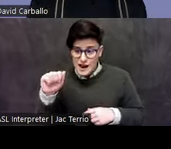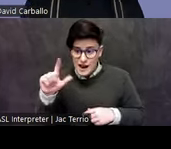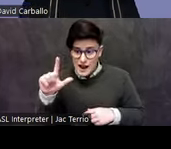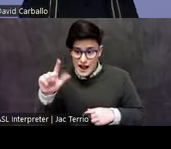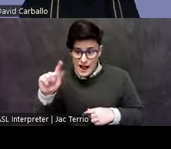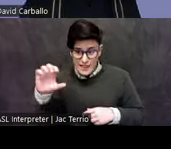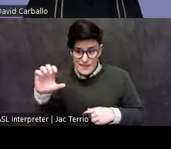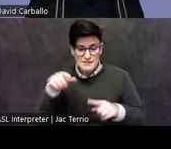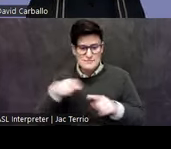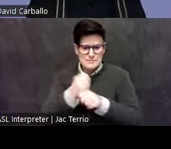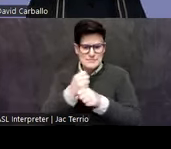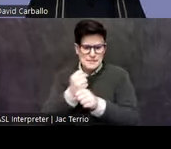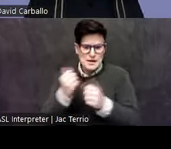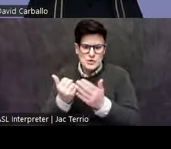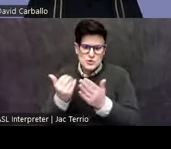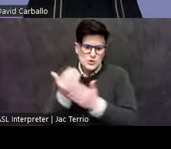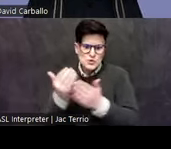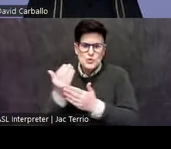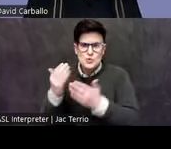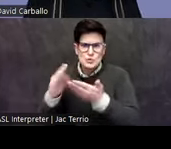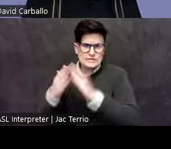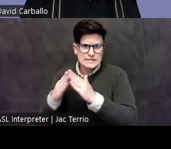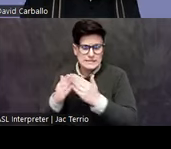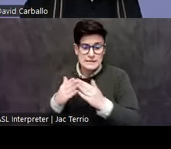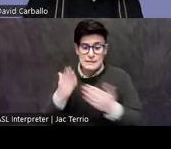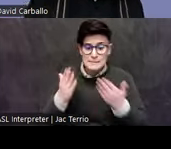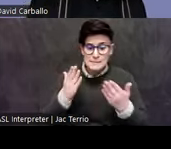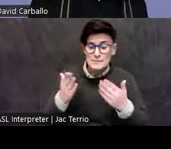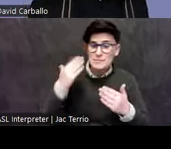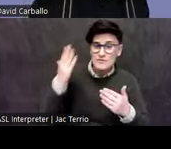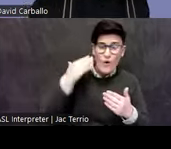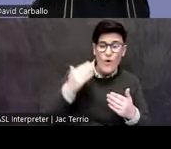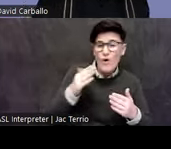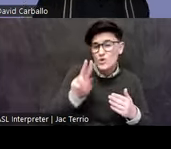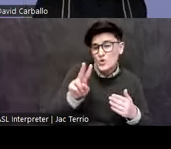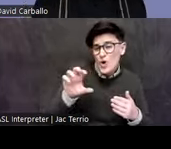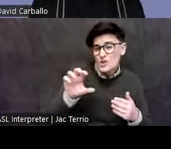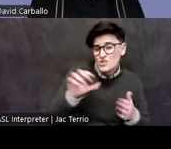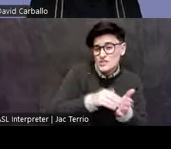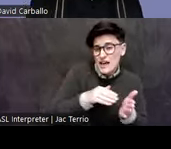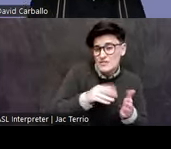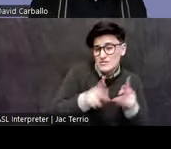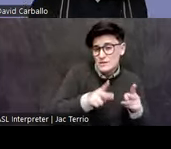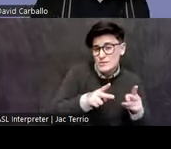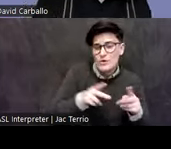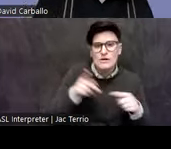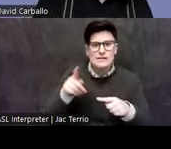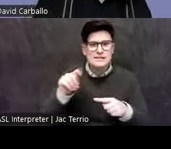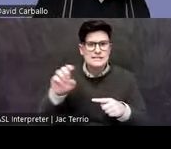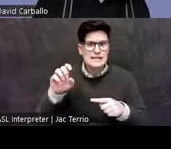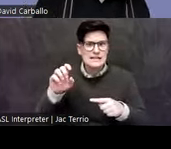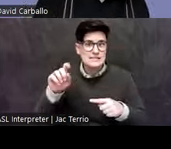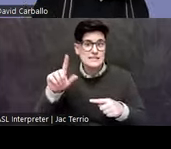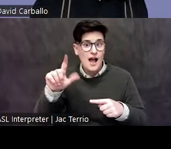Whereas Tenochtitlan might have had 200 or so thousand people living in it, Tlaxcala might have had more like 40 or 50